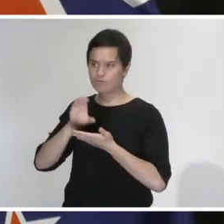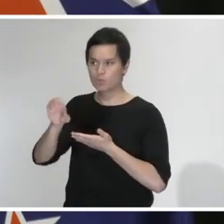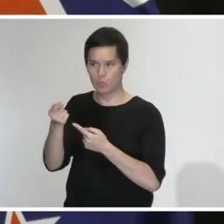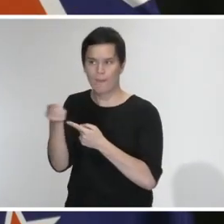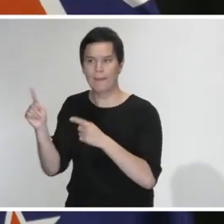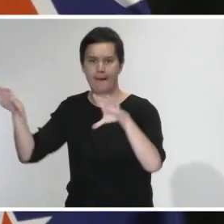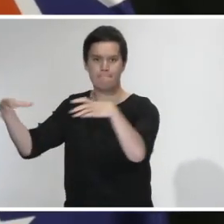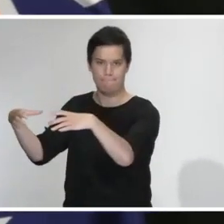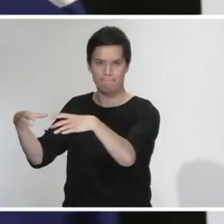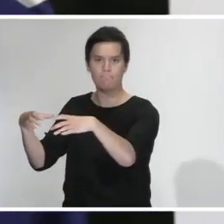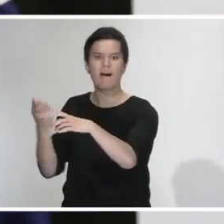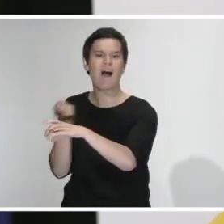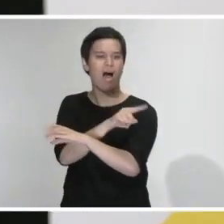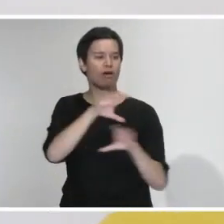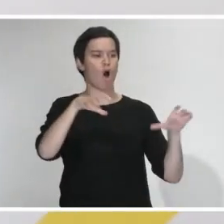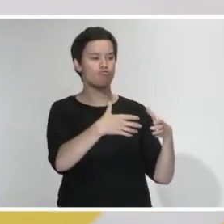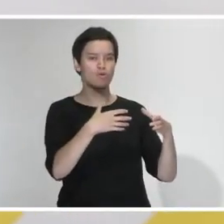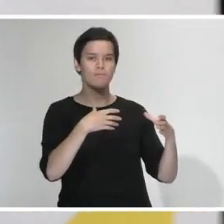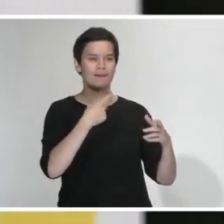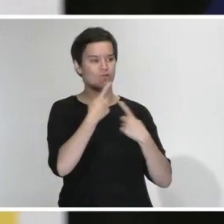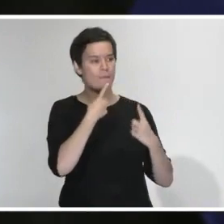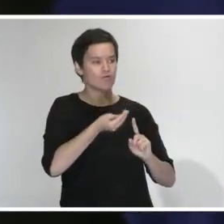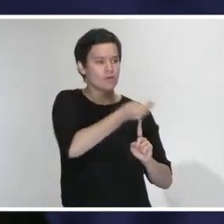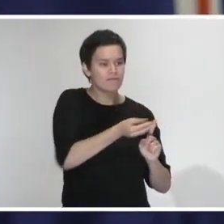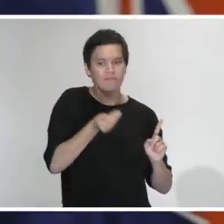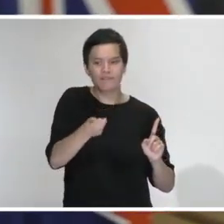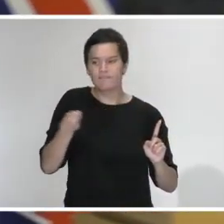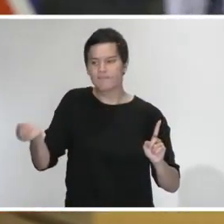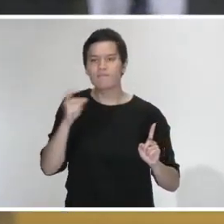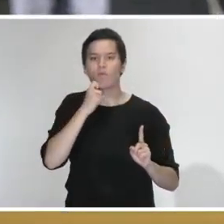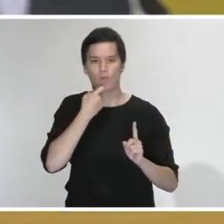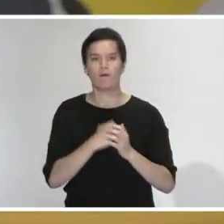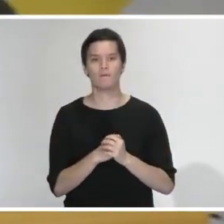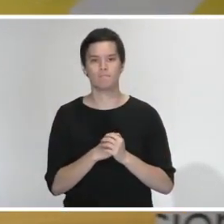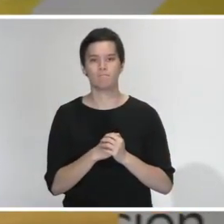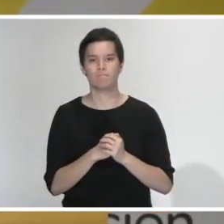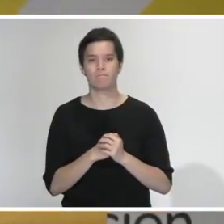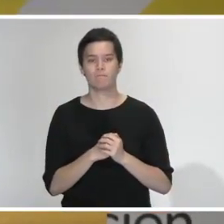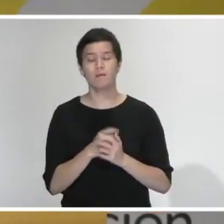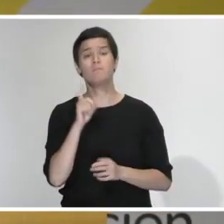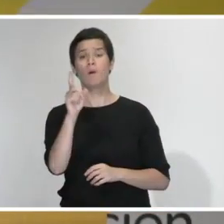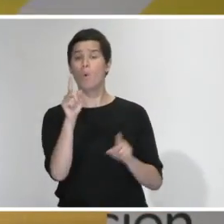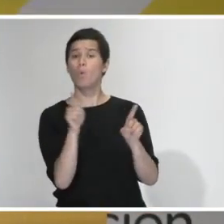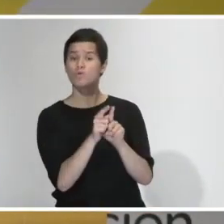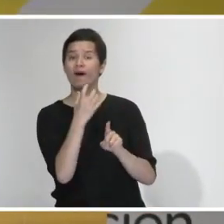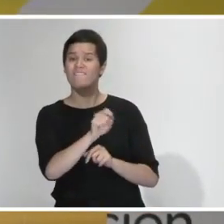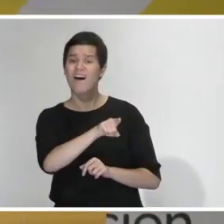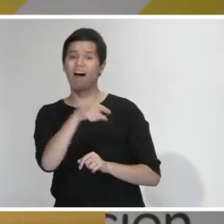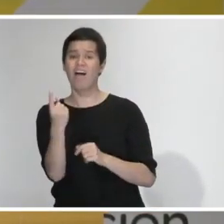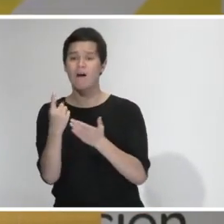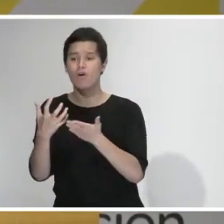add on that. don't have any further detail. I would say though, there are a number of existing resources already, online resources and of course